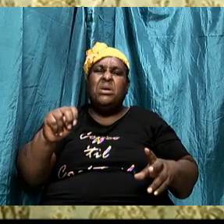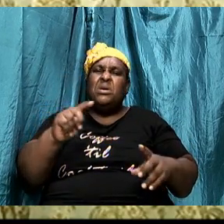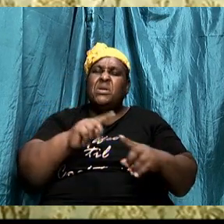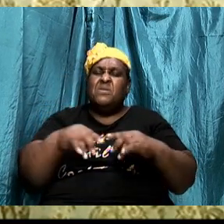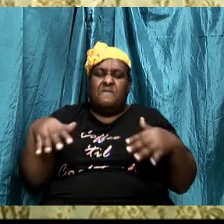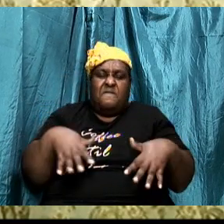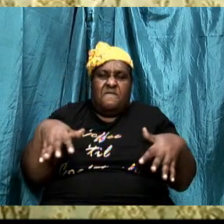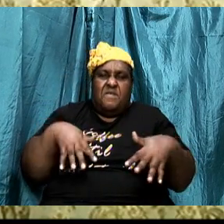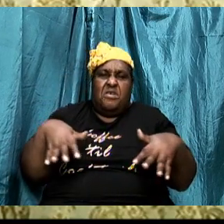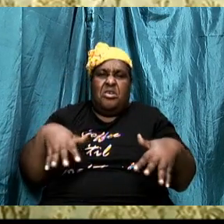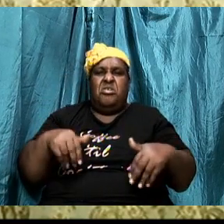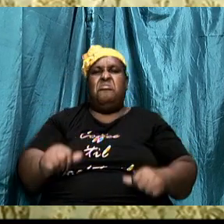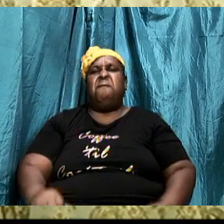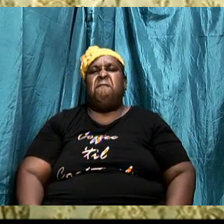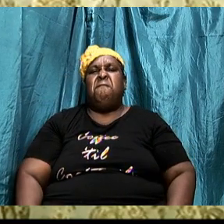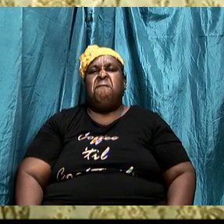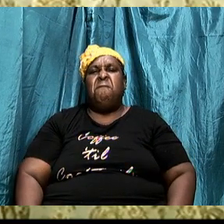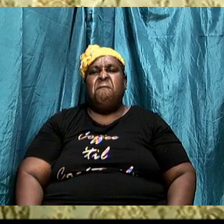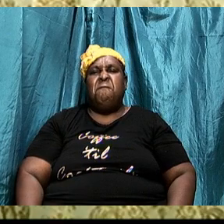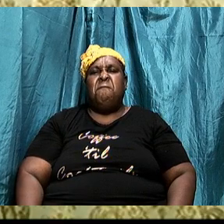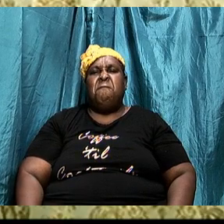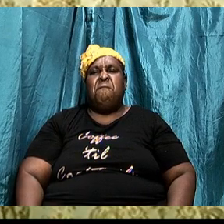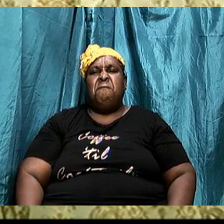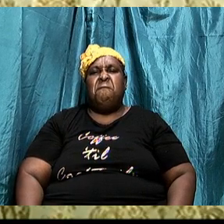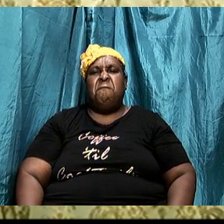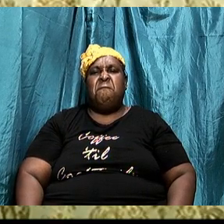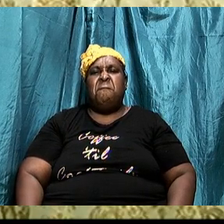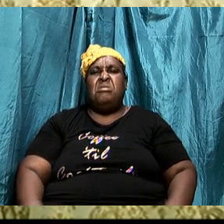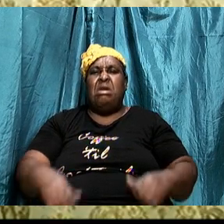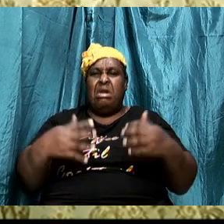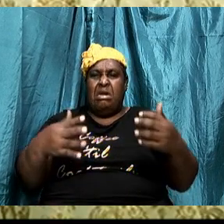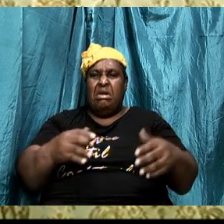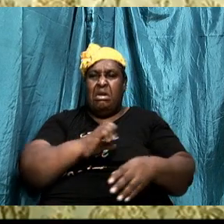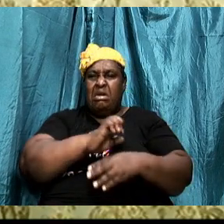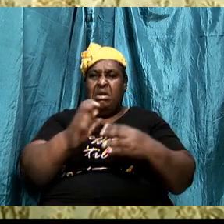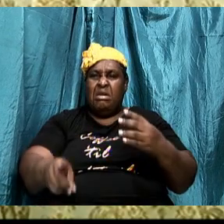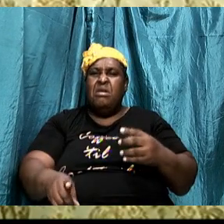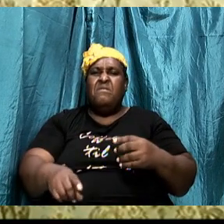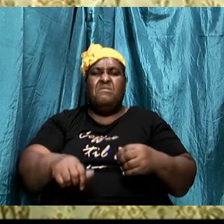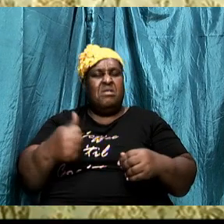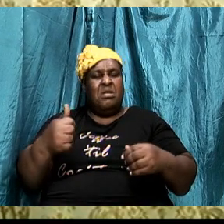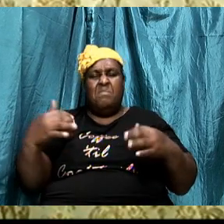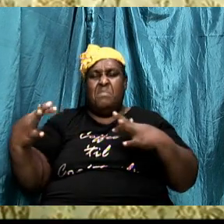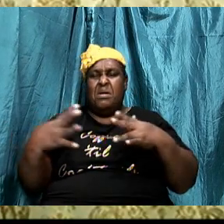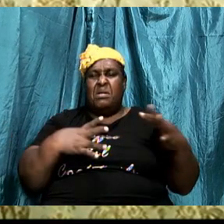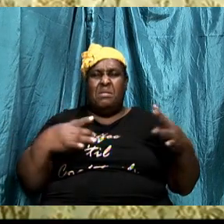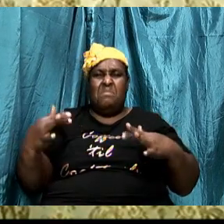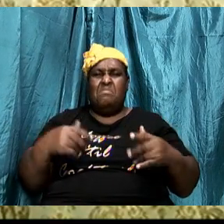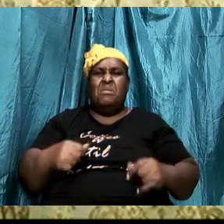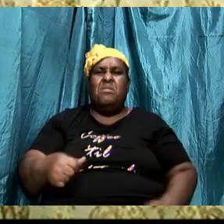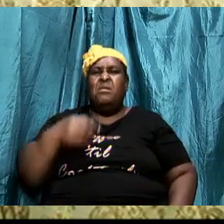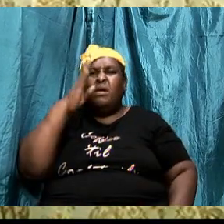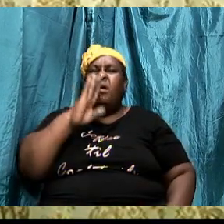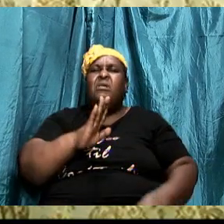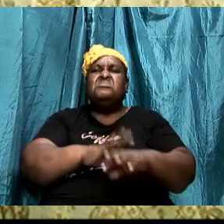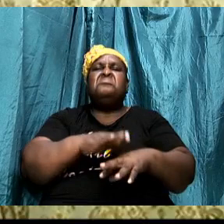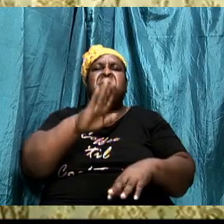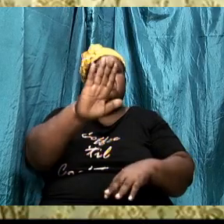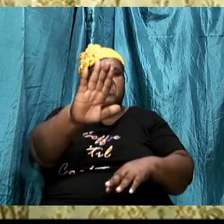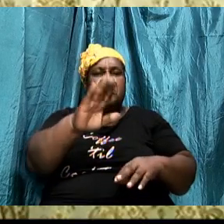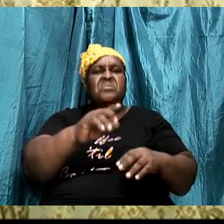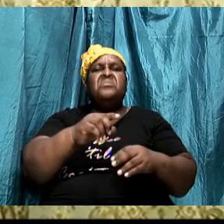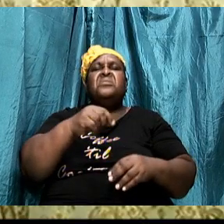of any battle because God is on your side and he is going to fight for you